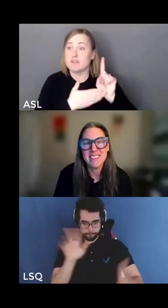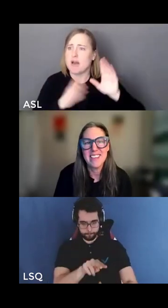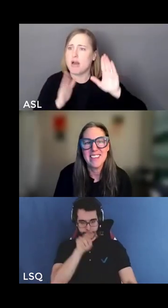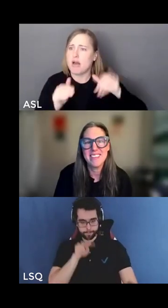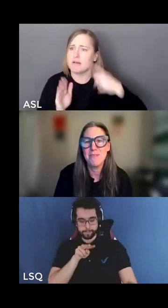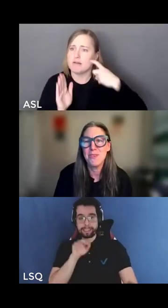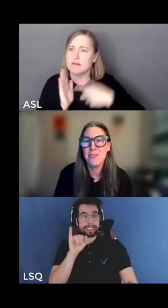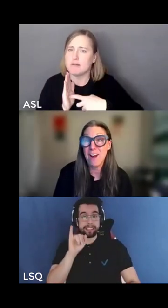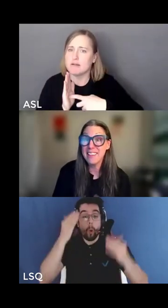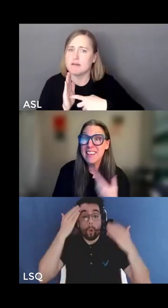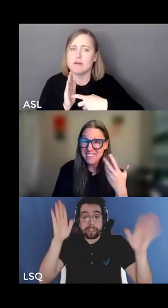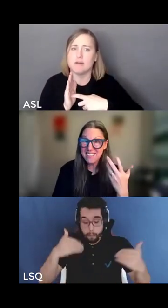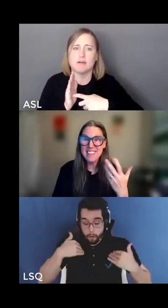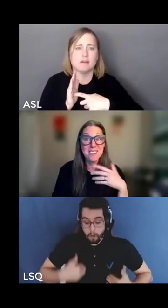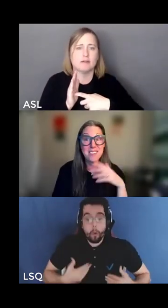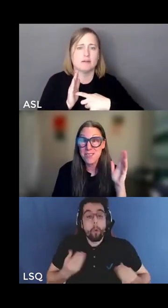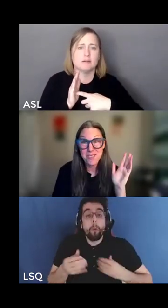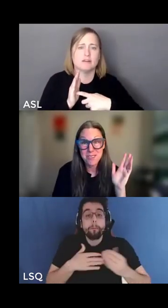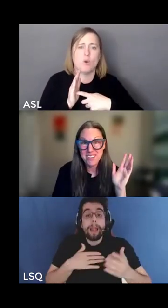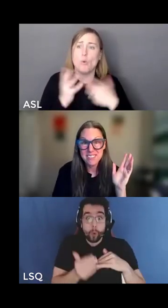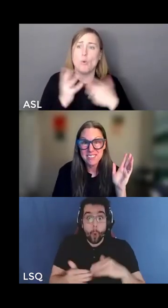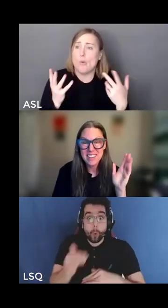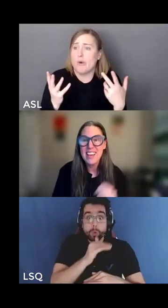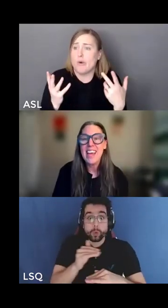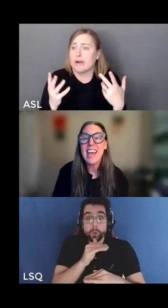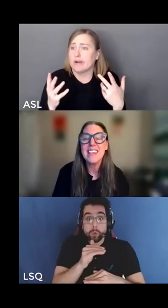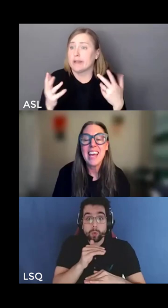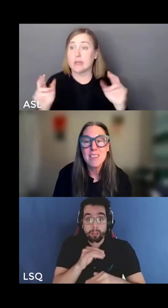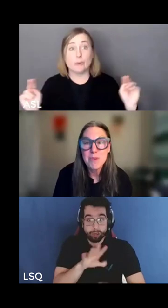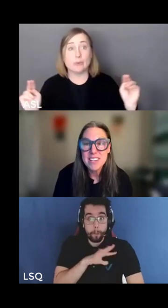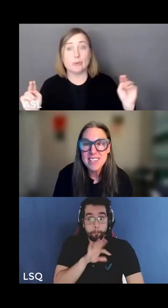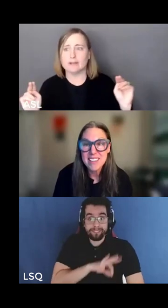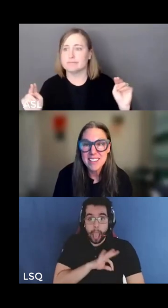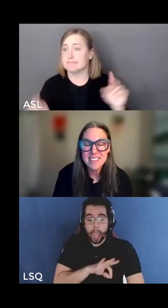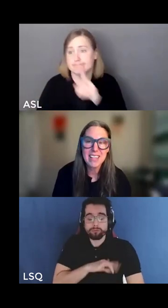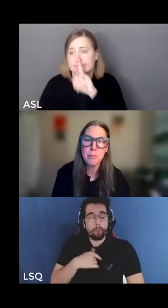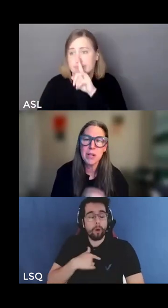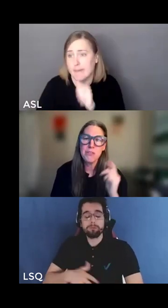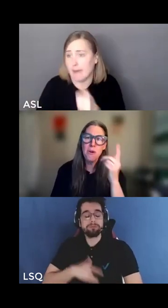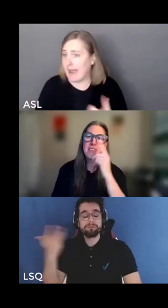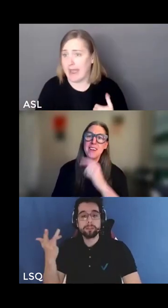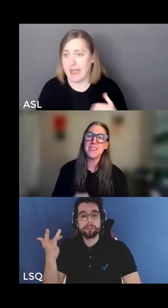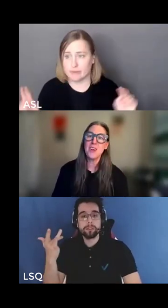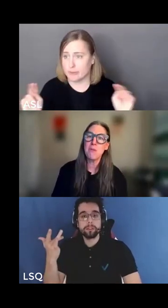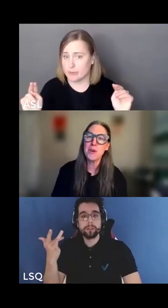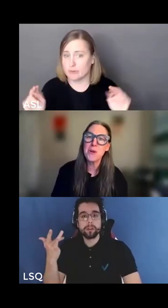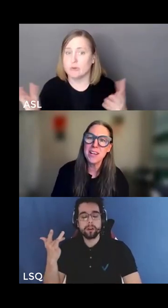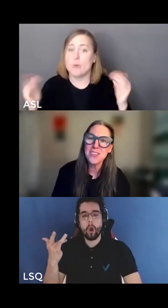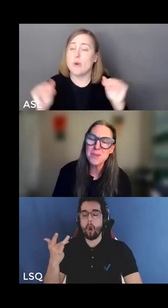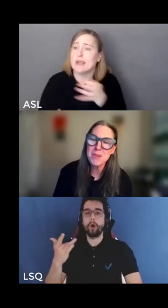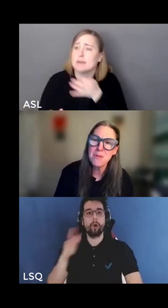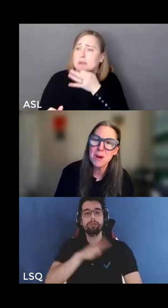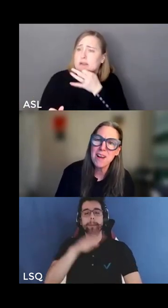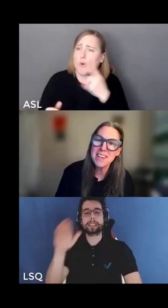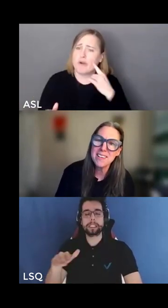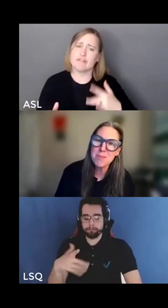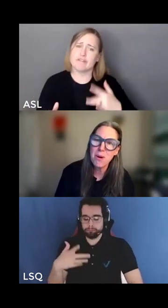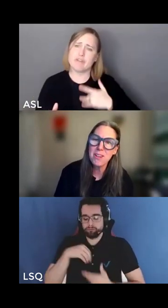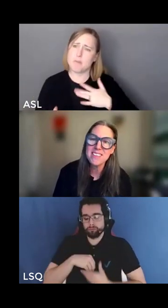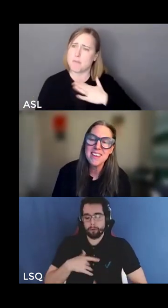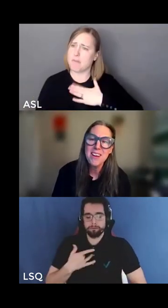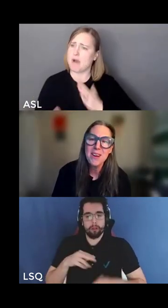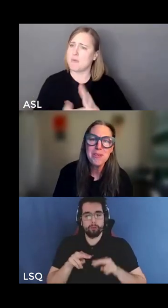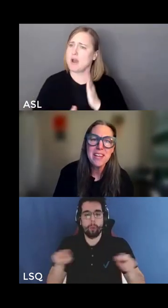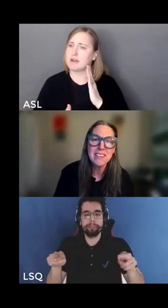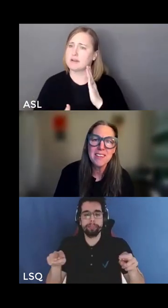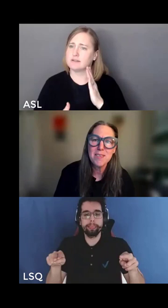irrational sense of neutrality right there is no neutral and expertise and entitlement of course on the top of the coin i should be the one writing this